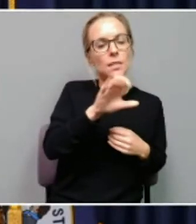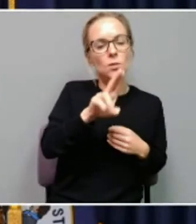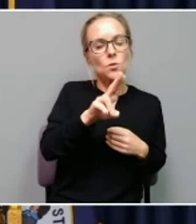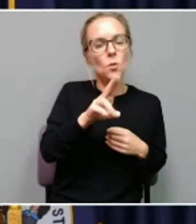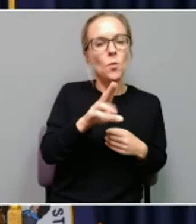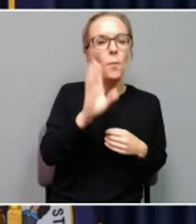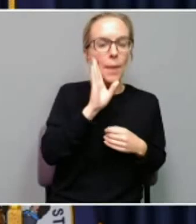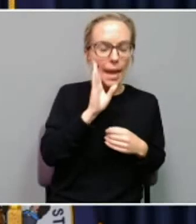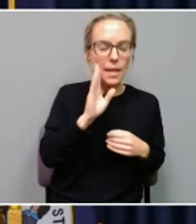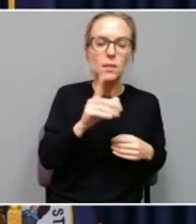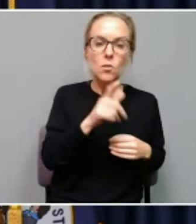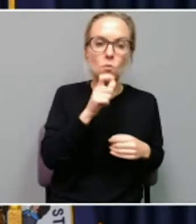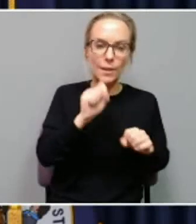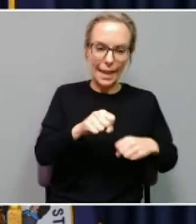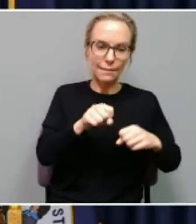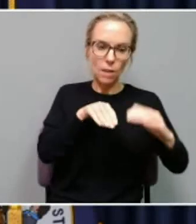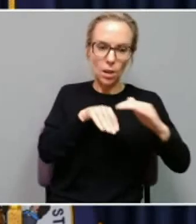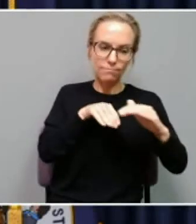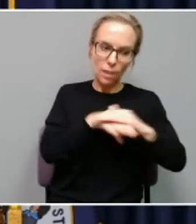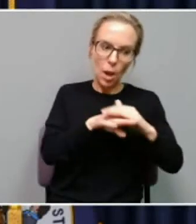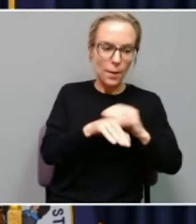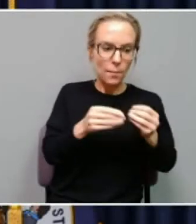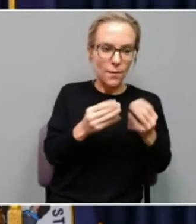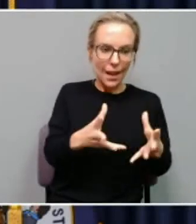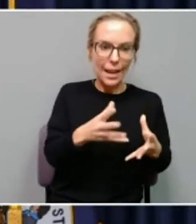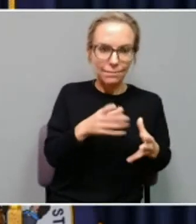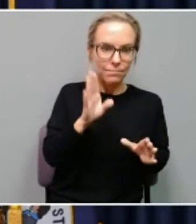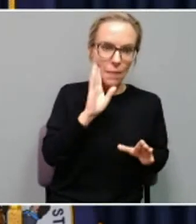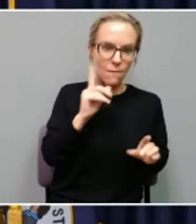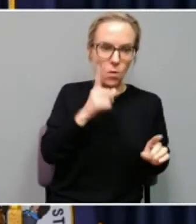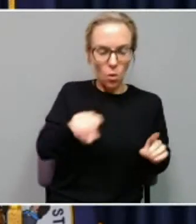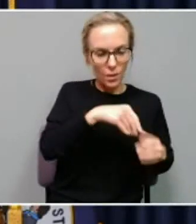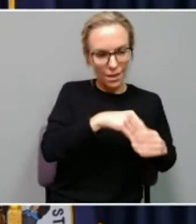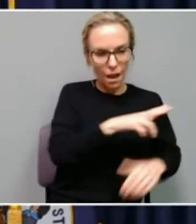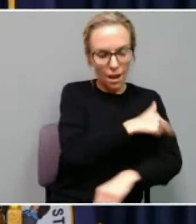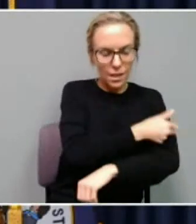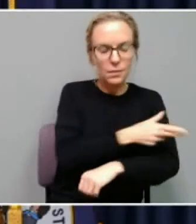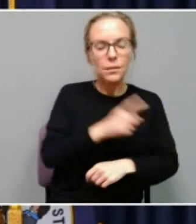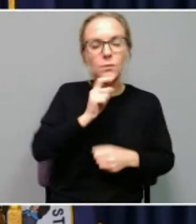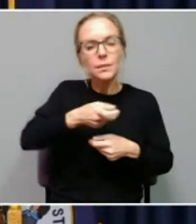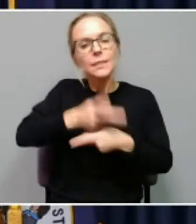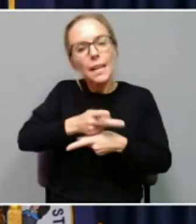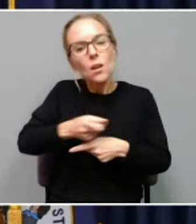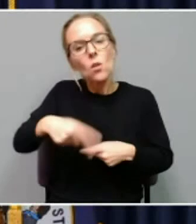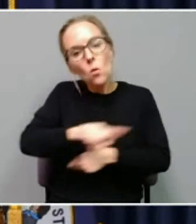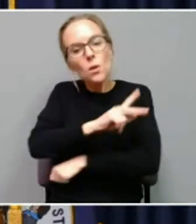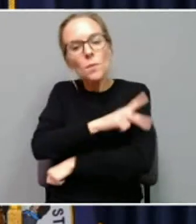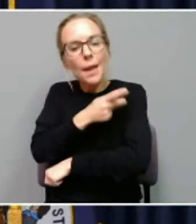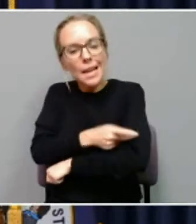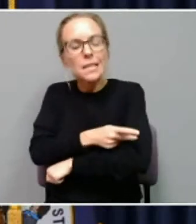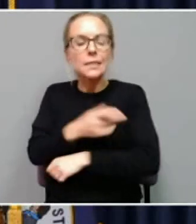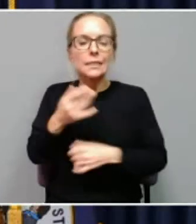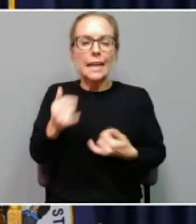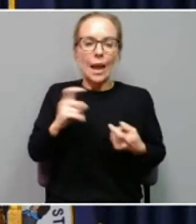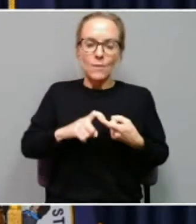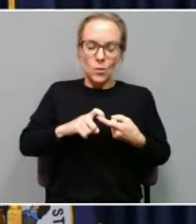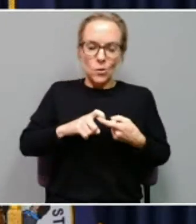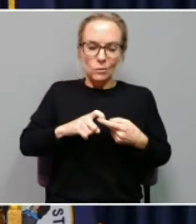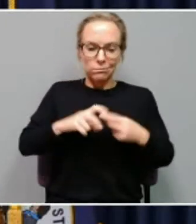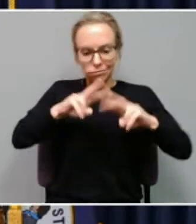as of today, we are taking care of those patients, and we're looking at expanding that again.